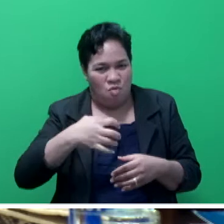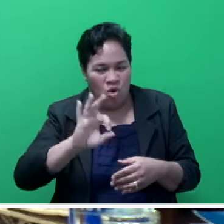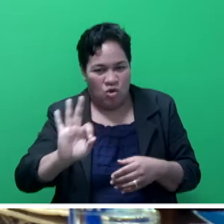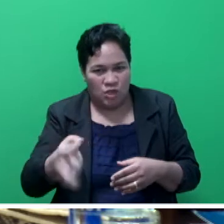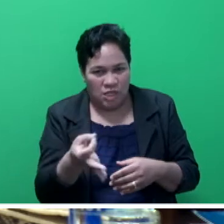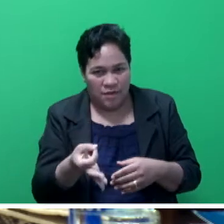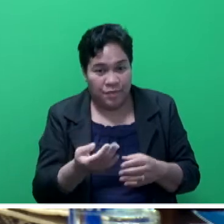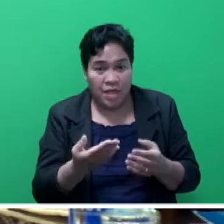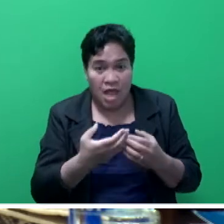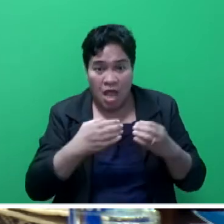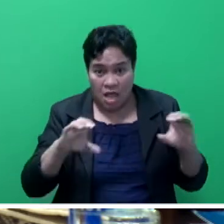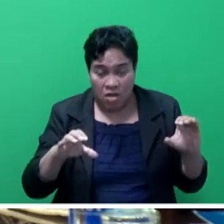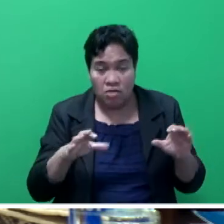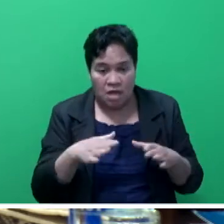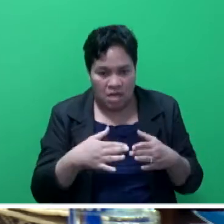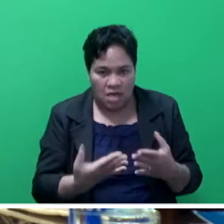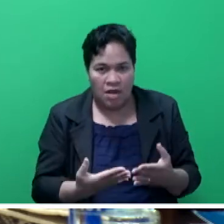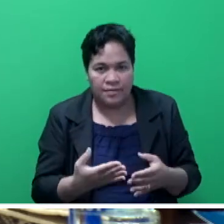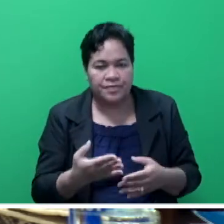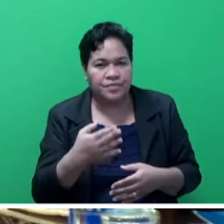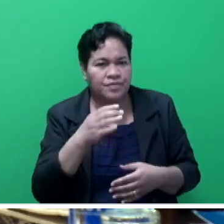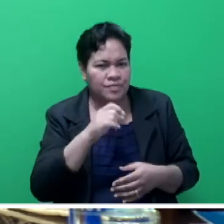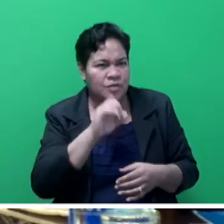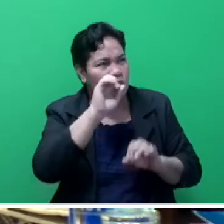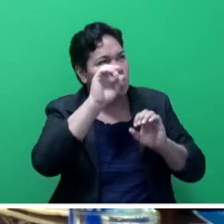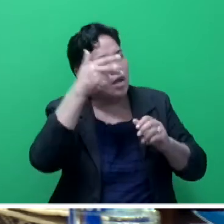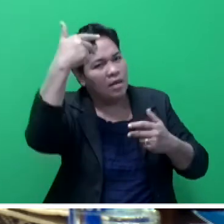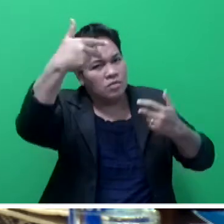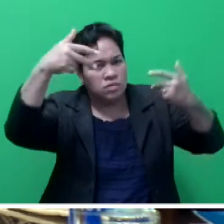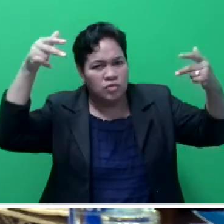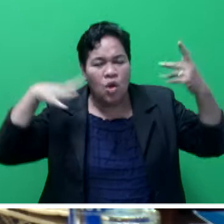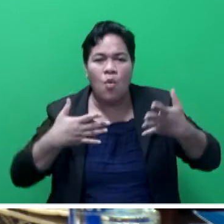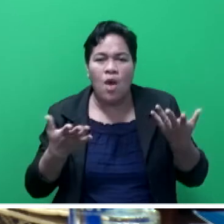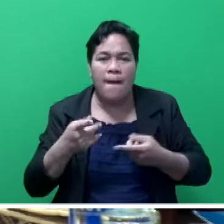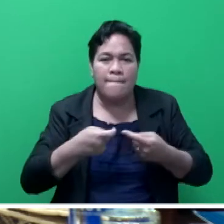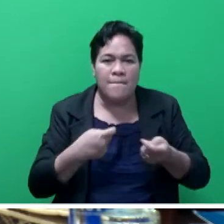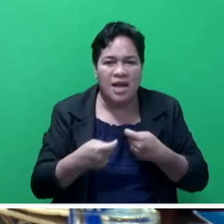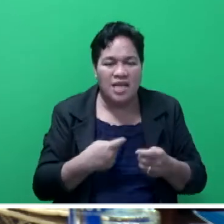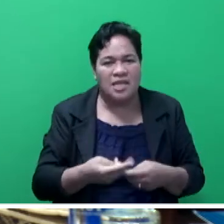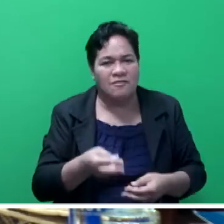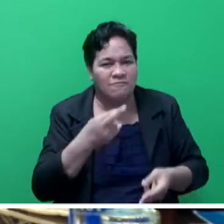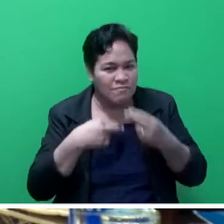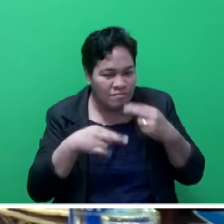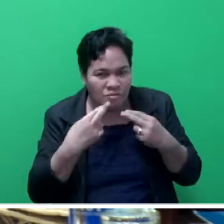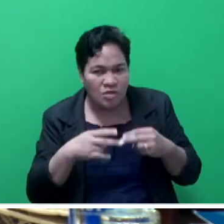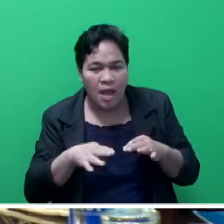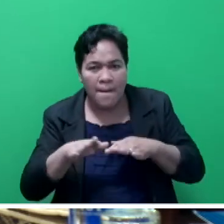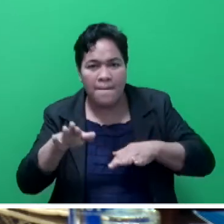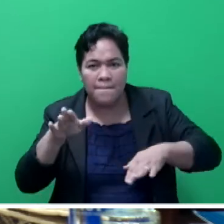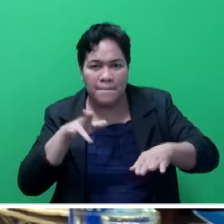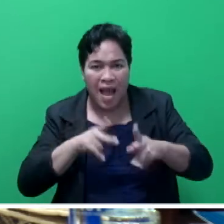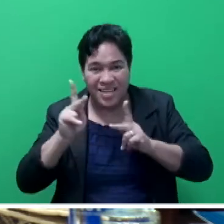councils are putting these cameras in and around council properties such as markets, kiosks, parks and